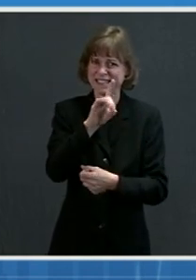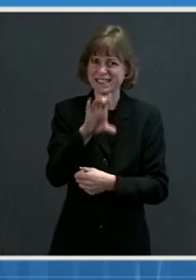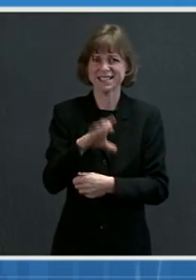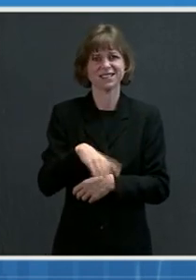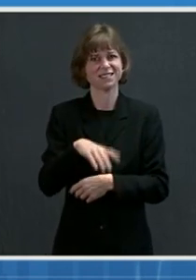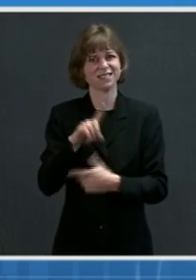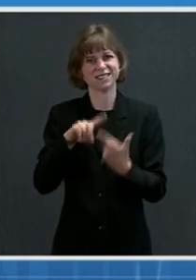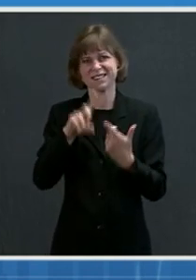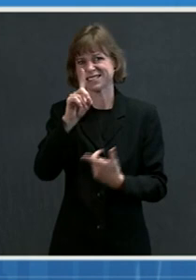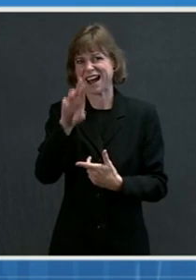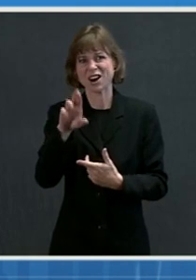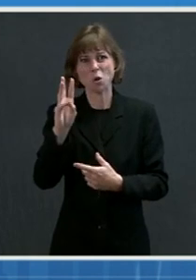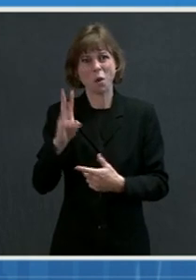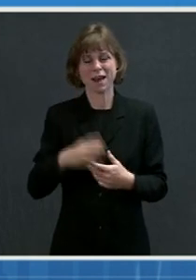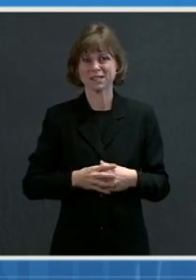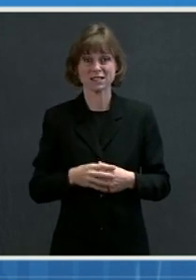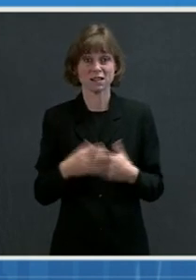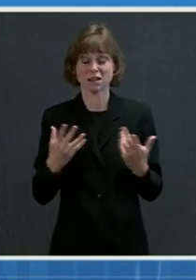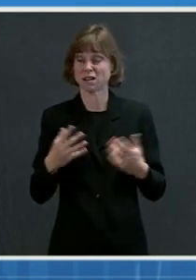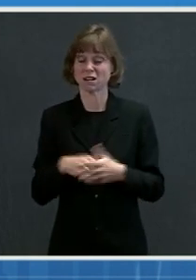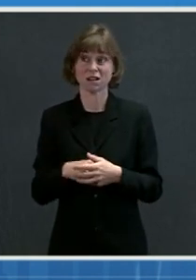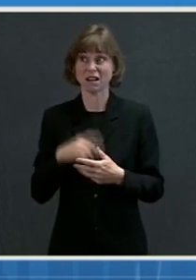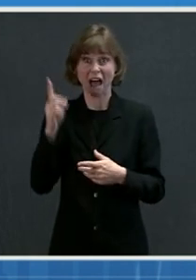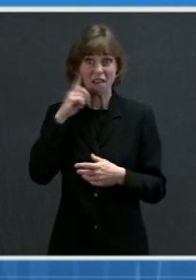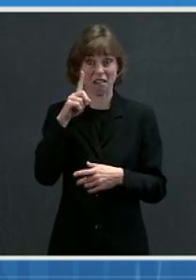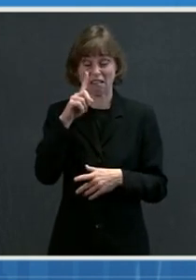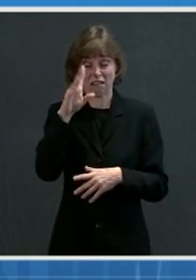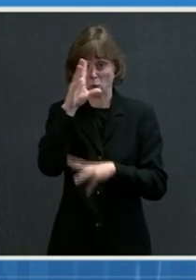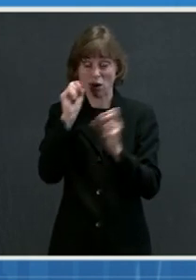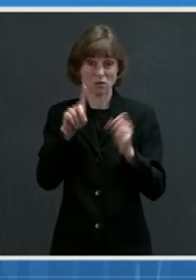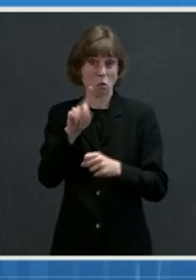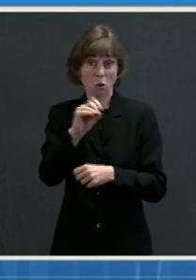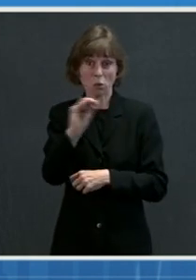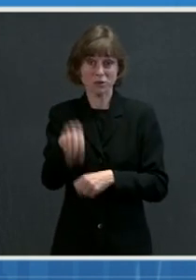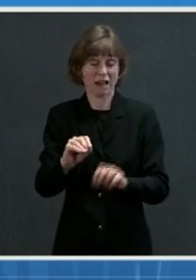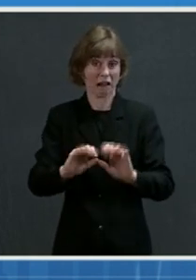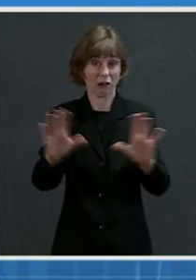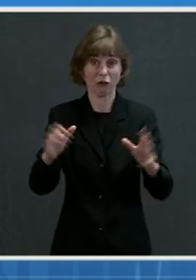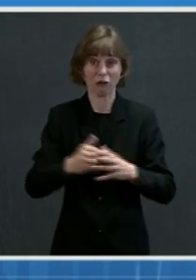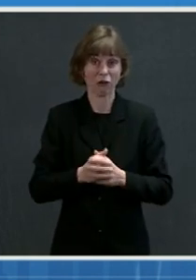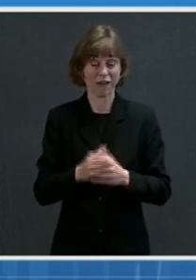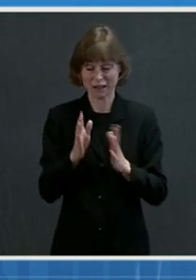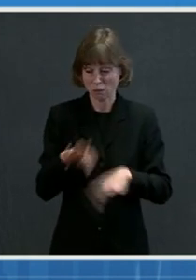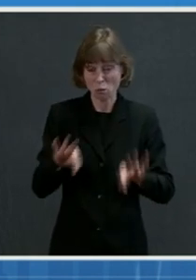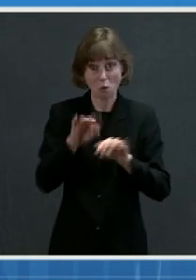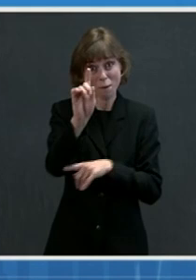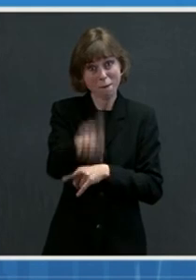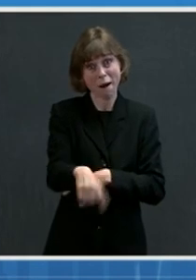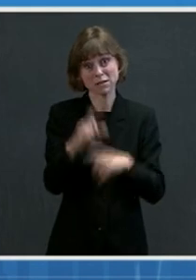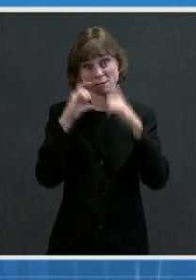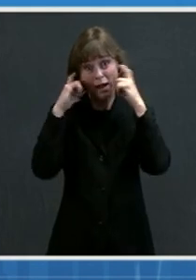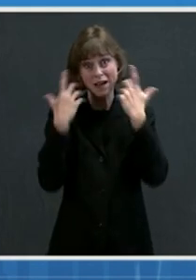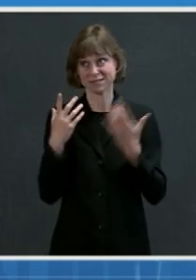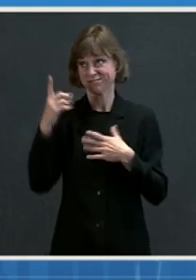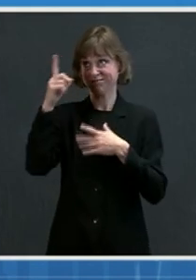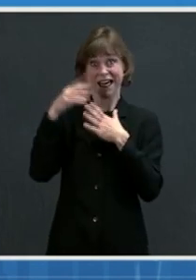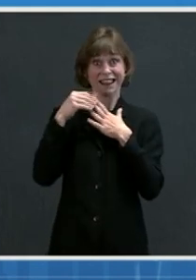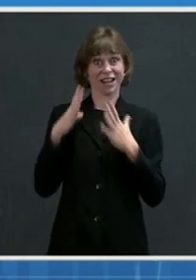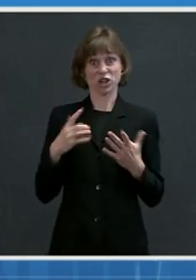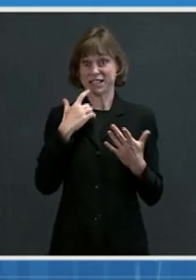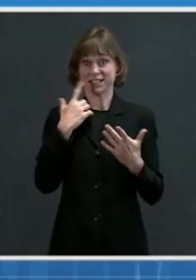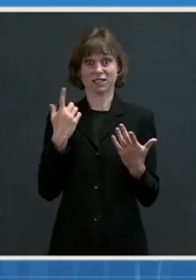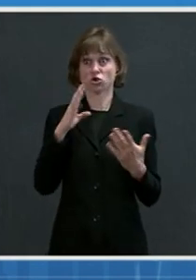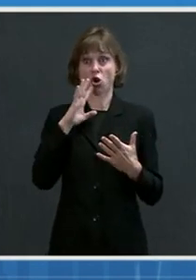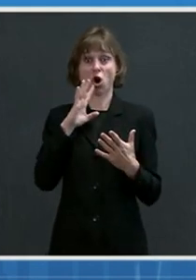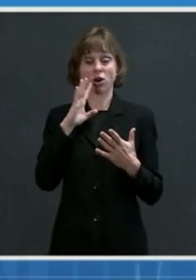I don't think he could be any possibly be any clearer about the importance and the need for masks. As a leader, it's probably one of the topics he talks about